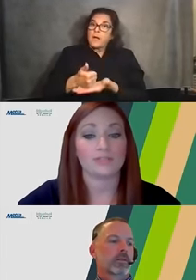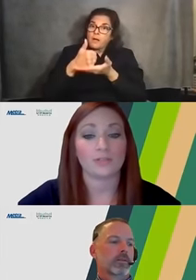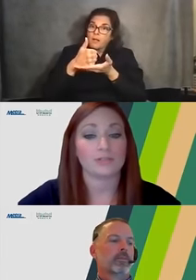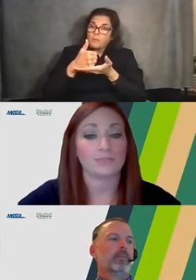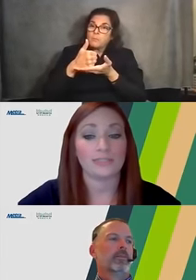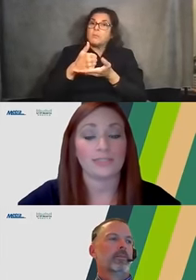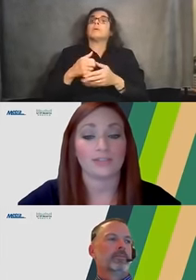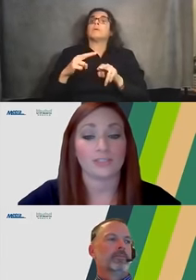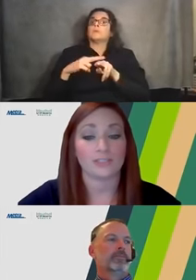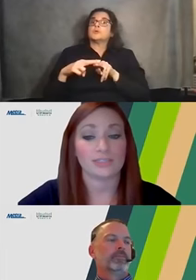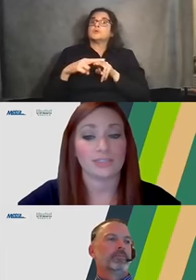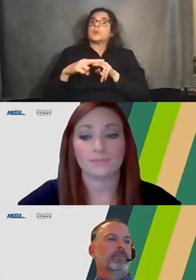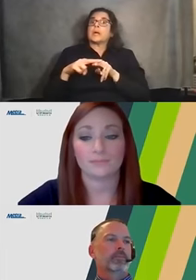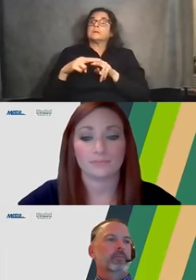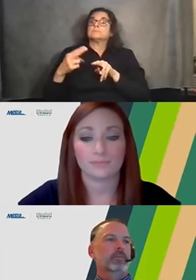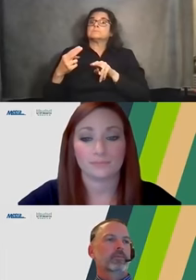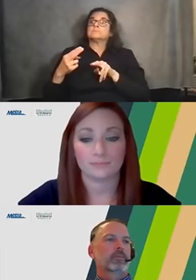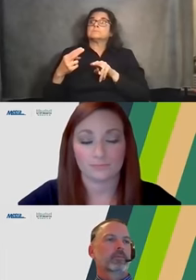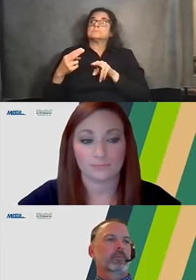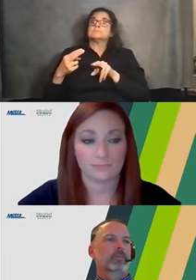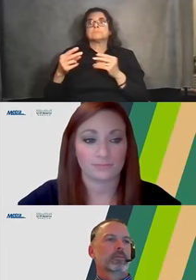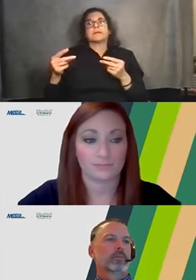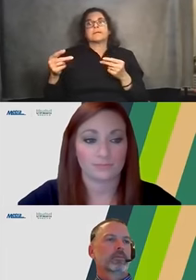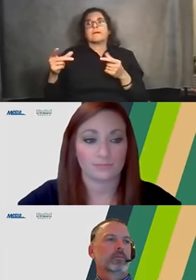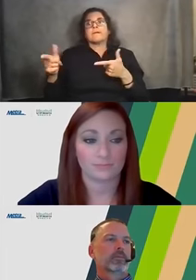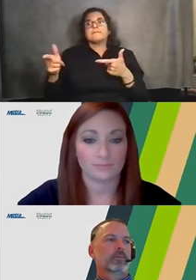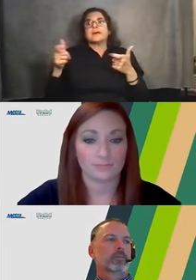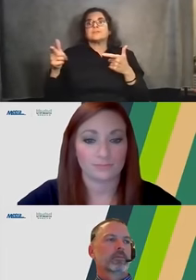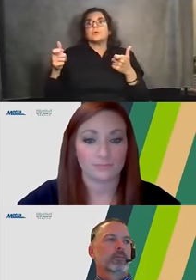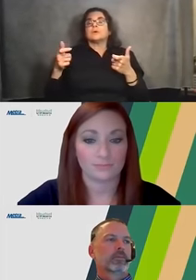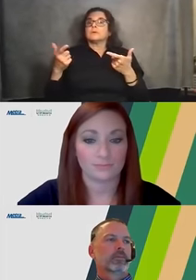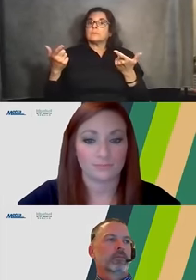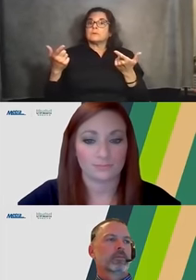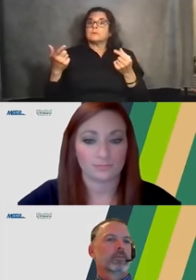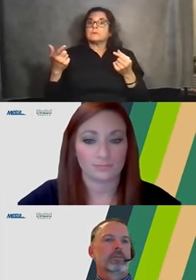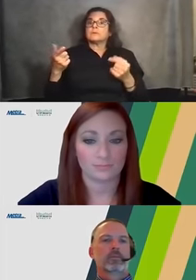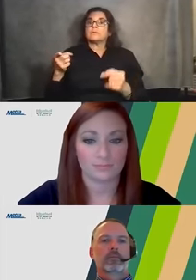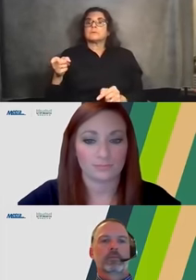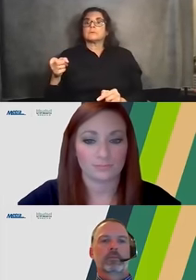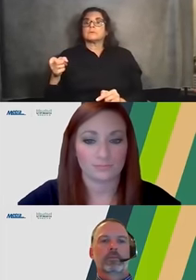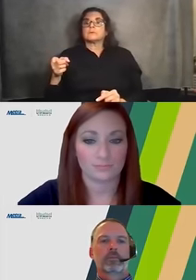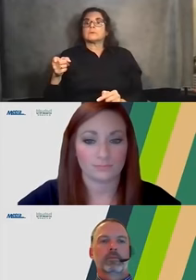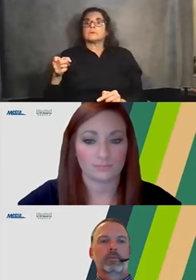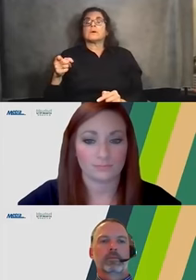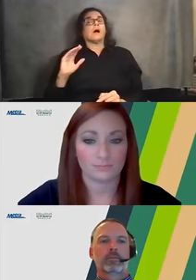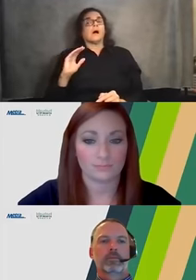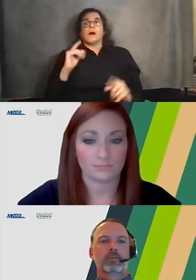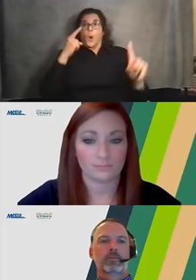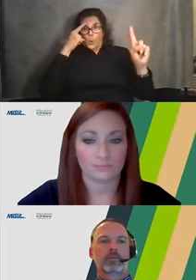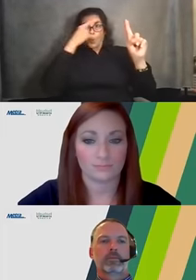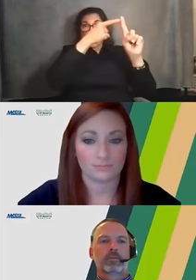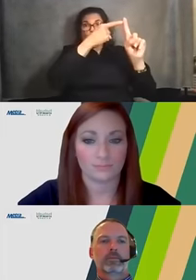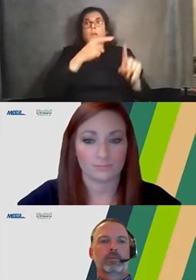because of greater speeds and efficiency? So increased train service is not part of this specific